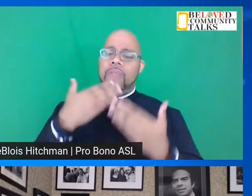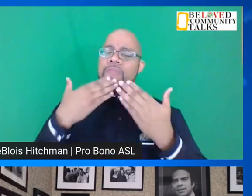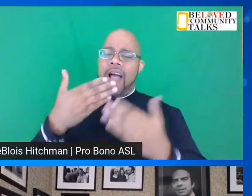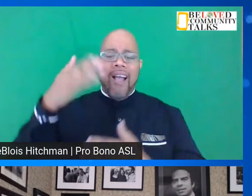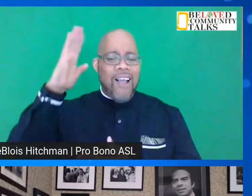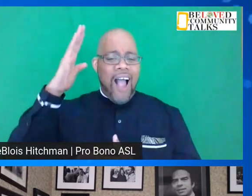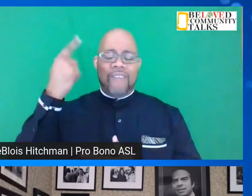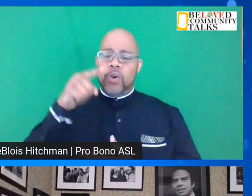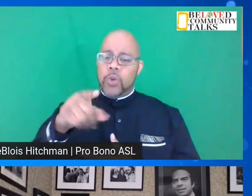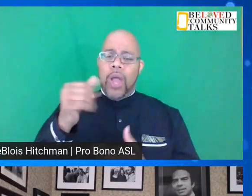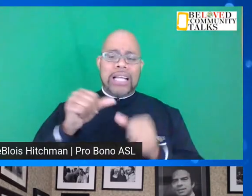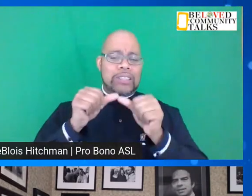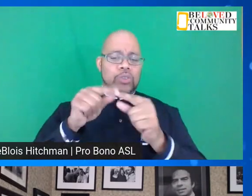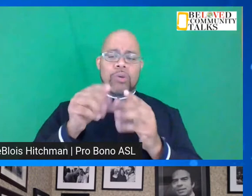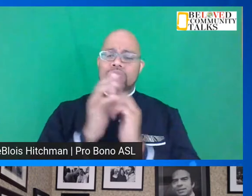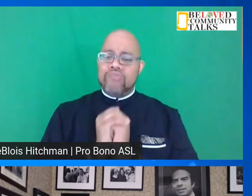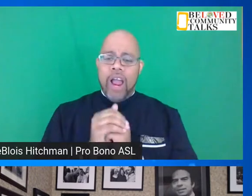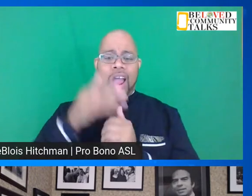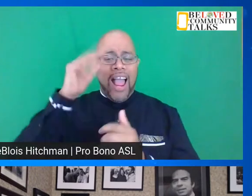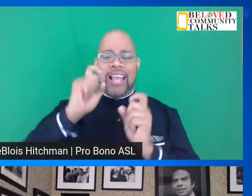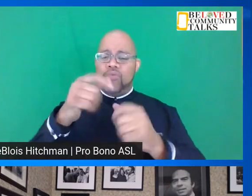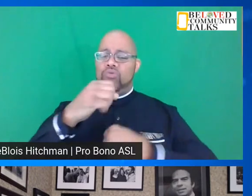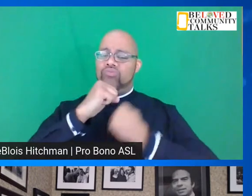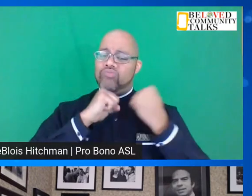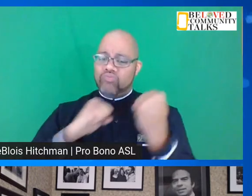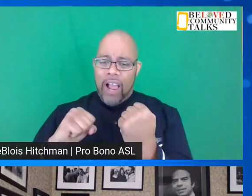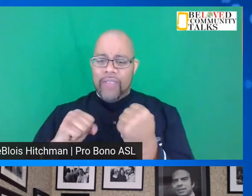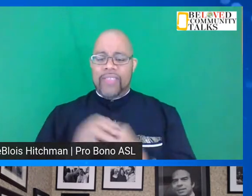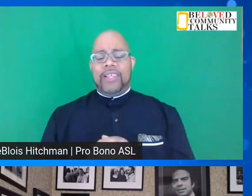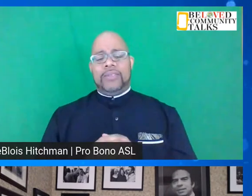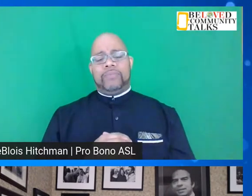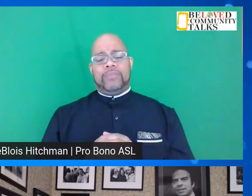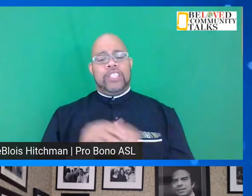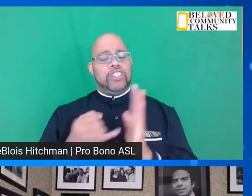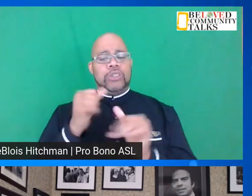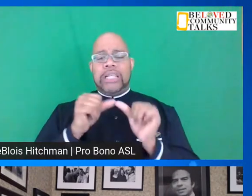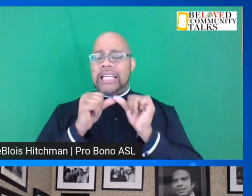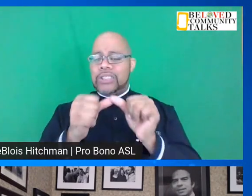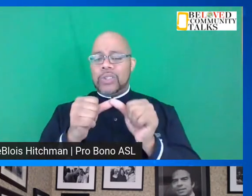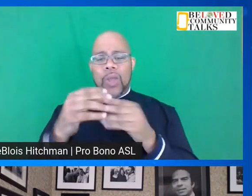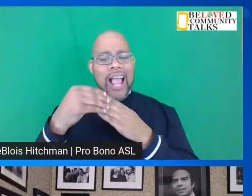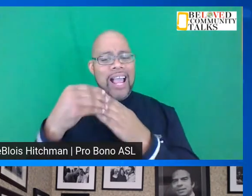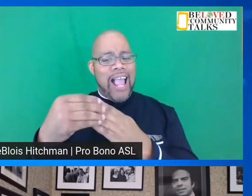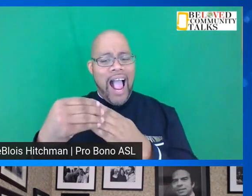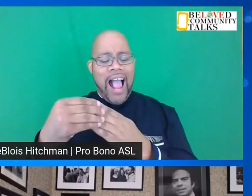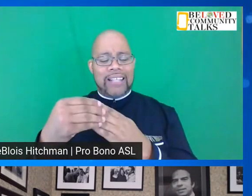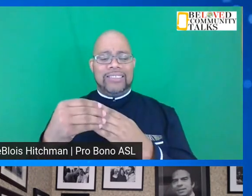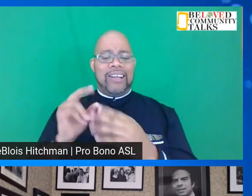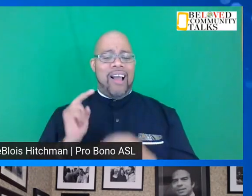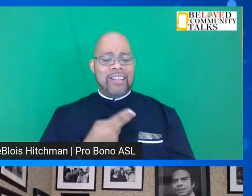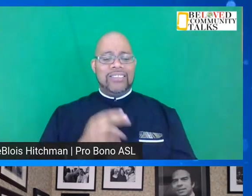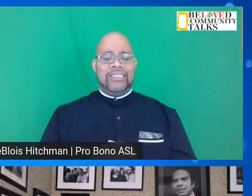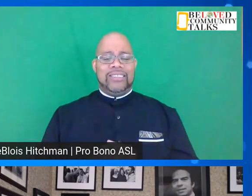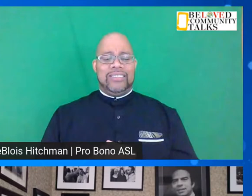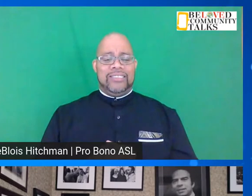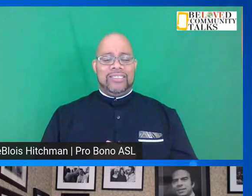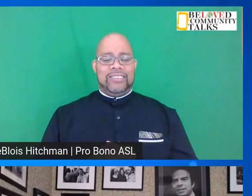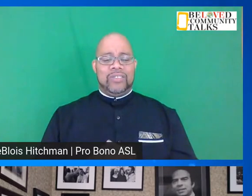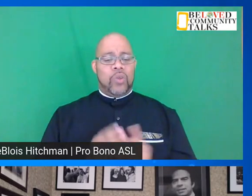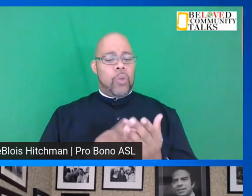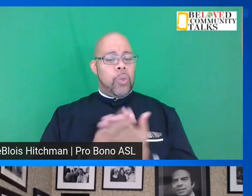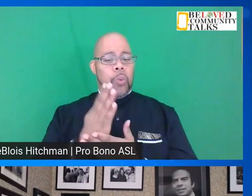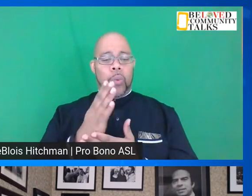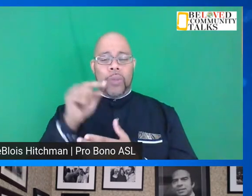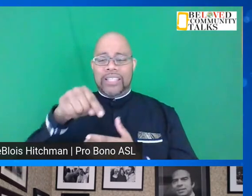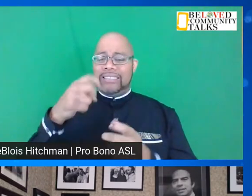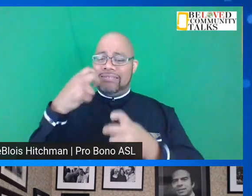God for you and we continue to pray that God gives you the strength just to continue guiding and leading us through these